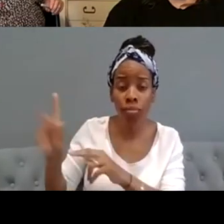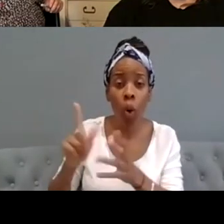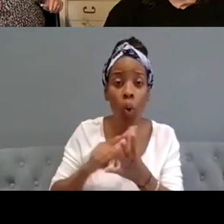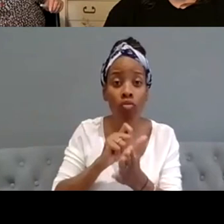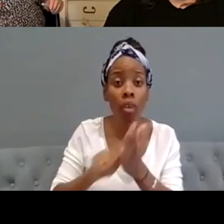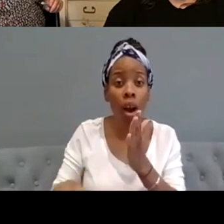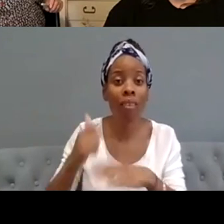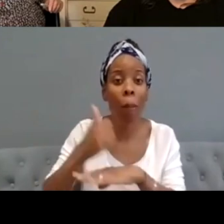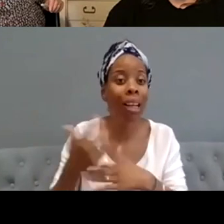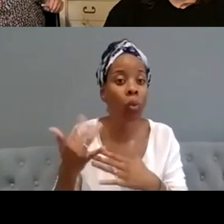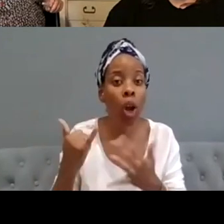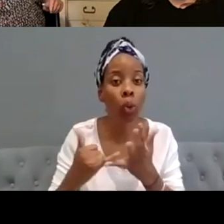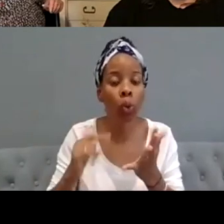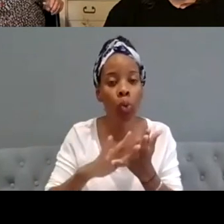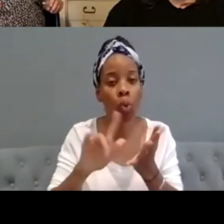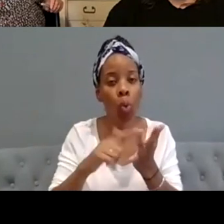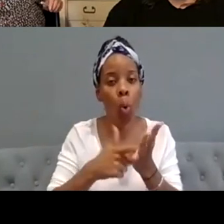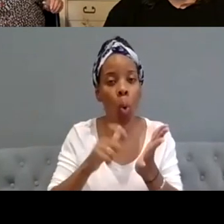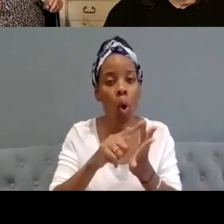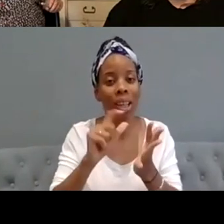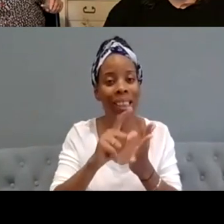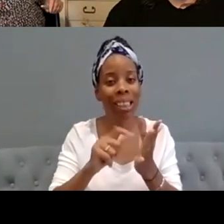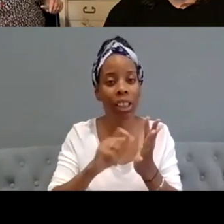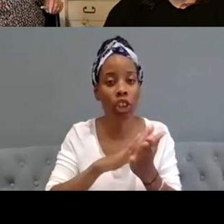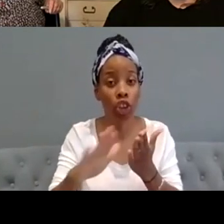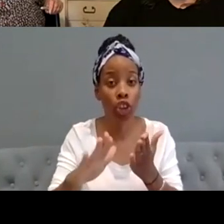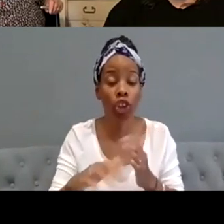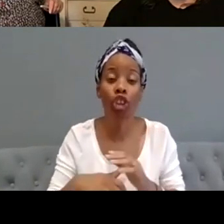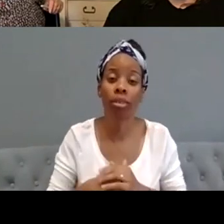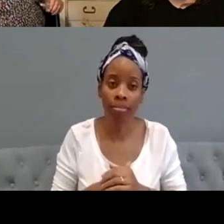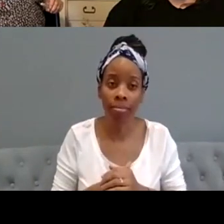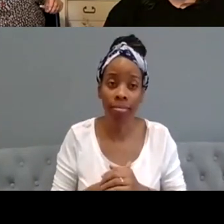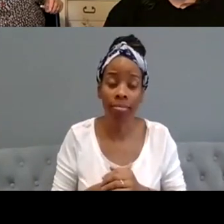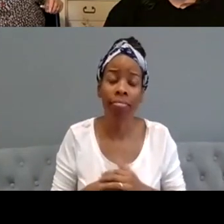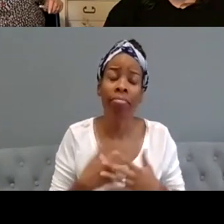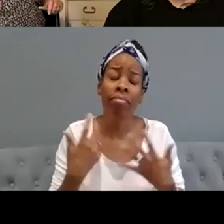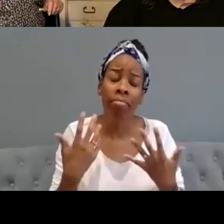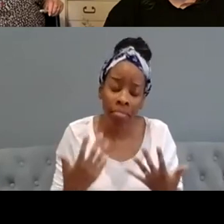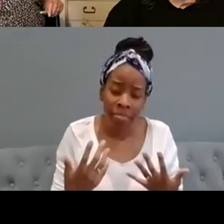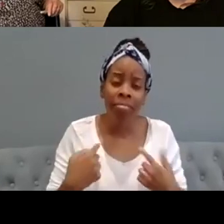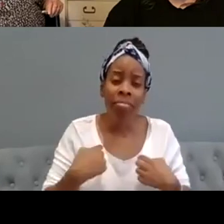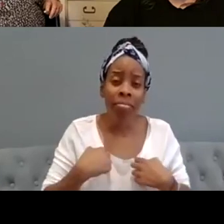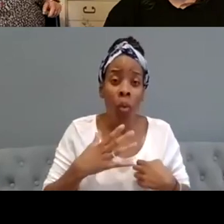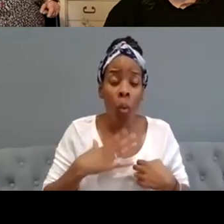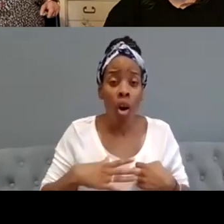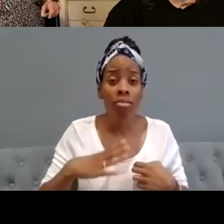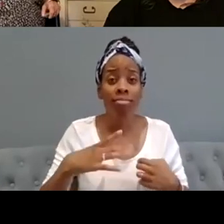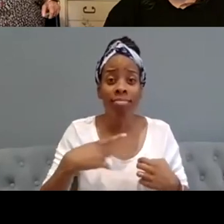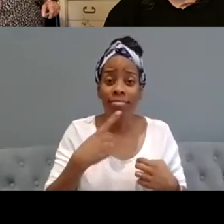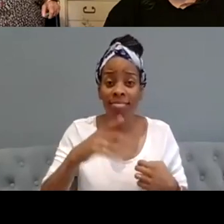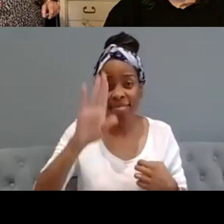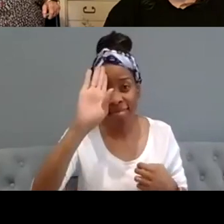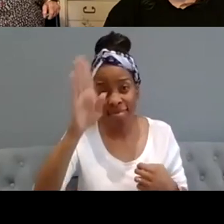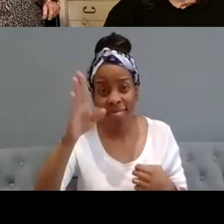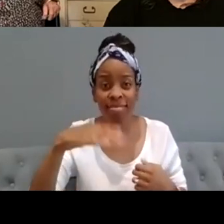based in shoreditch so if you can get to it that would be fantastic but um yeah i just want to bid everyone uh farewell and